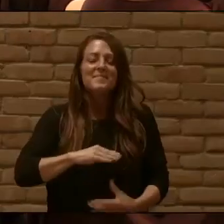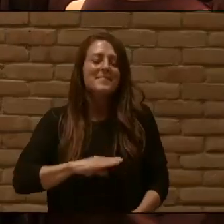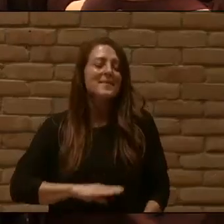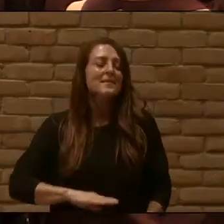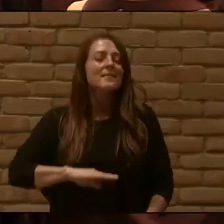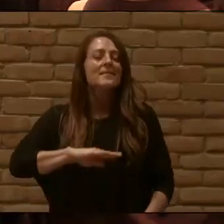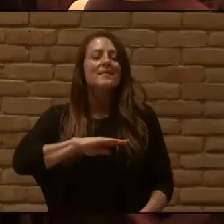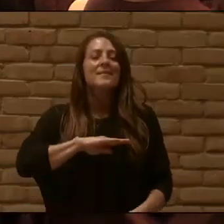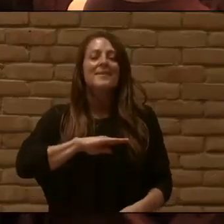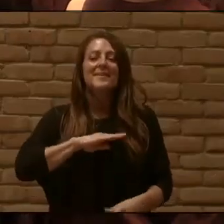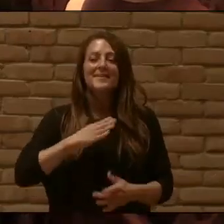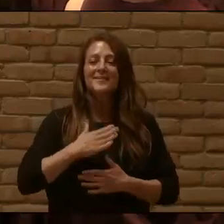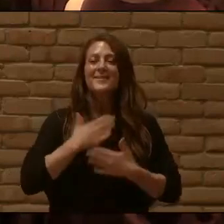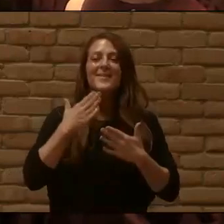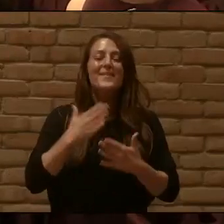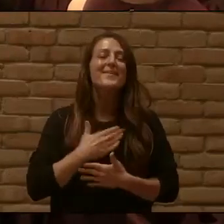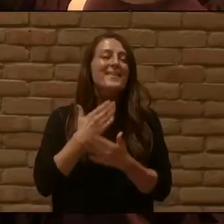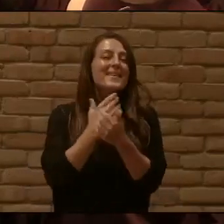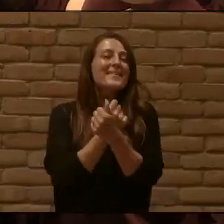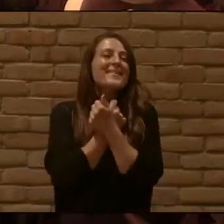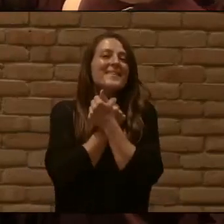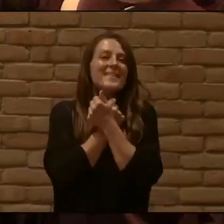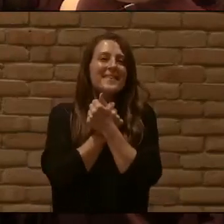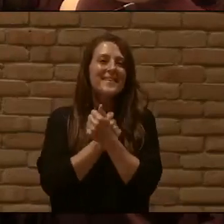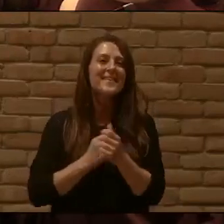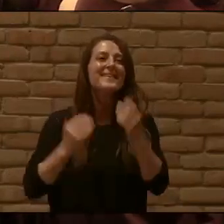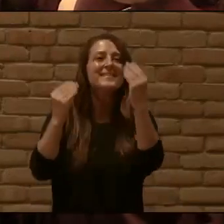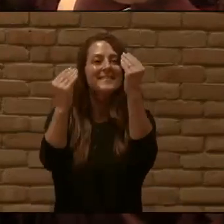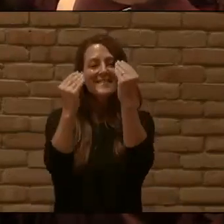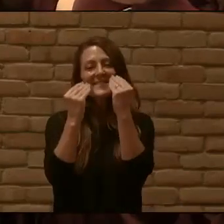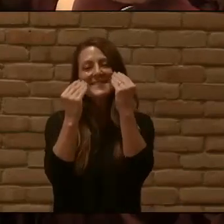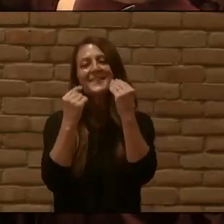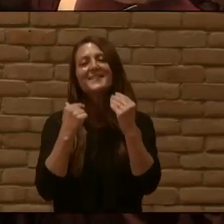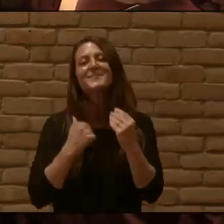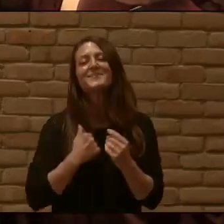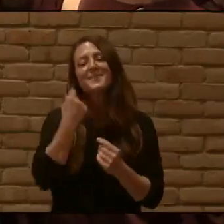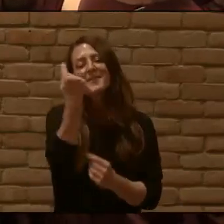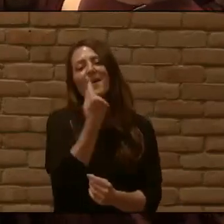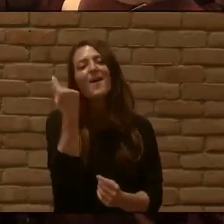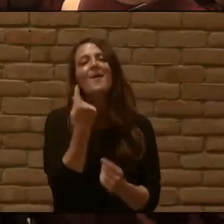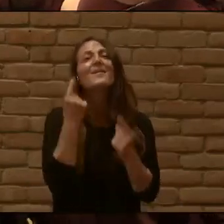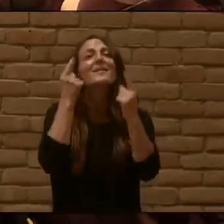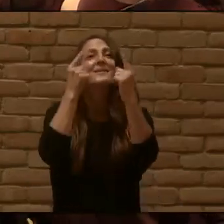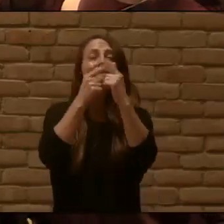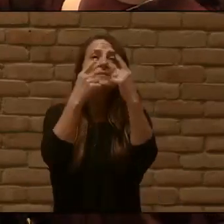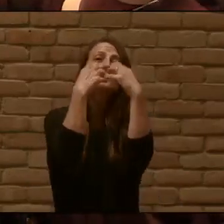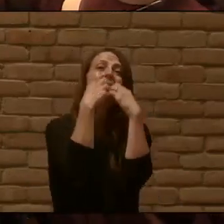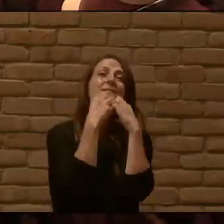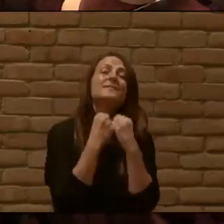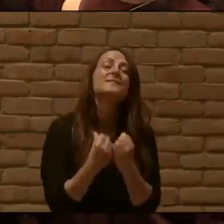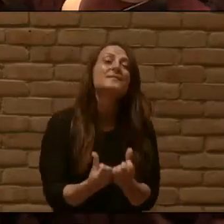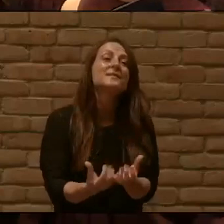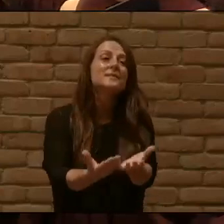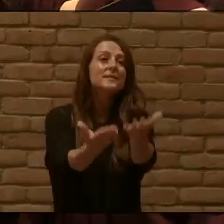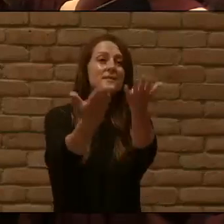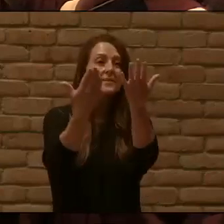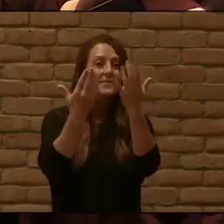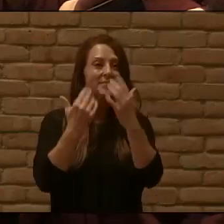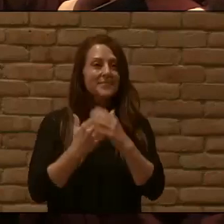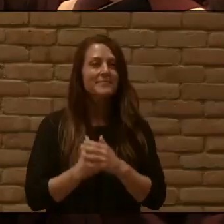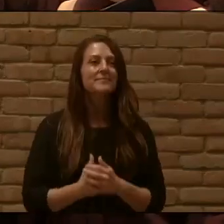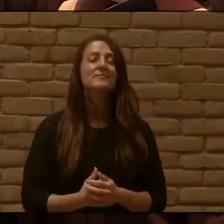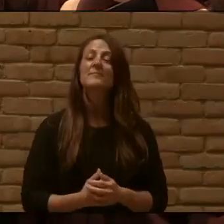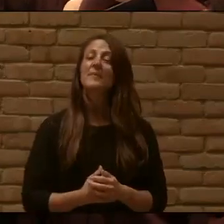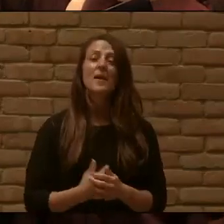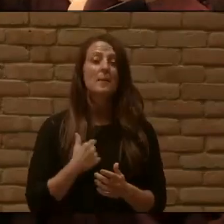and love Teach me ever to adore thee May